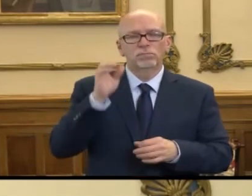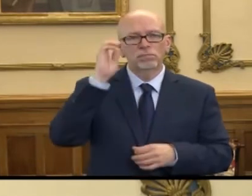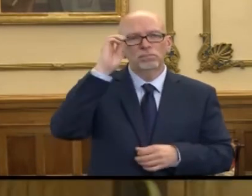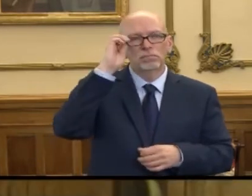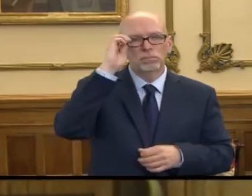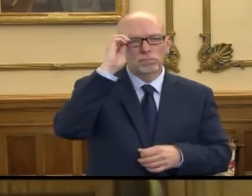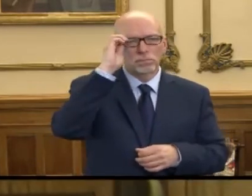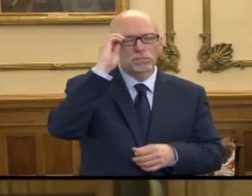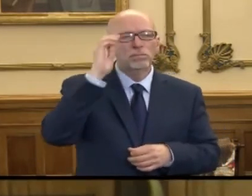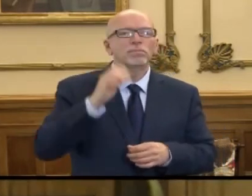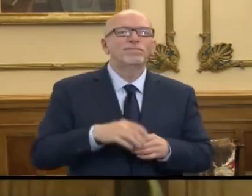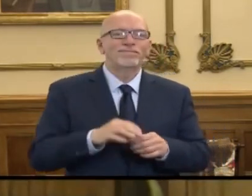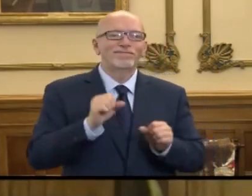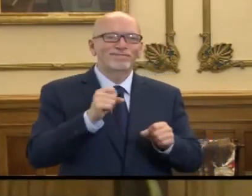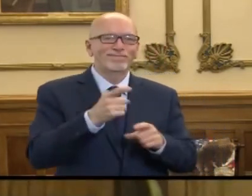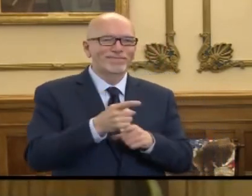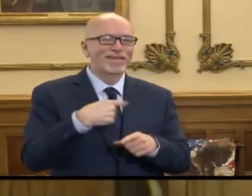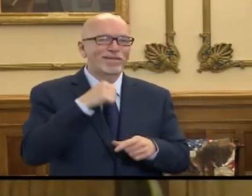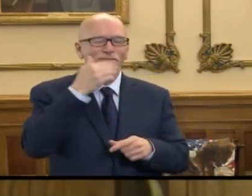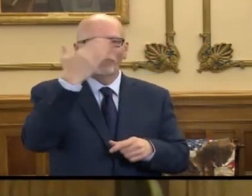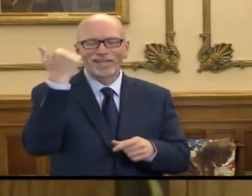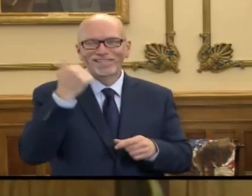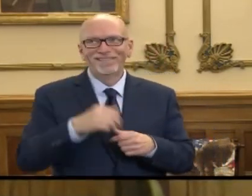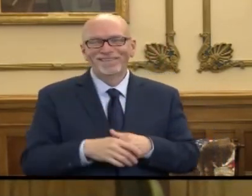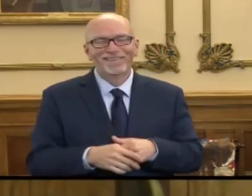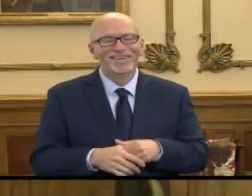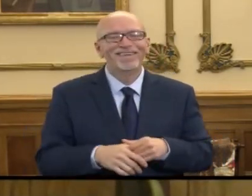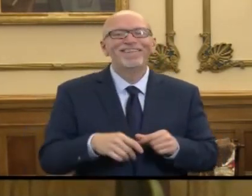remember the... Yeah, right, so I don't forget, Governor.